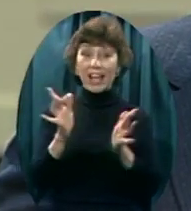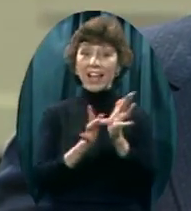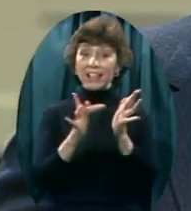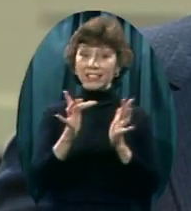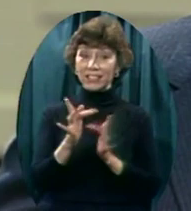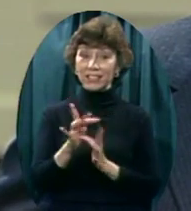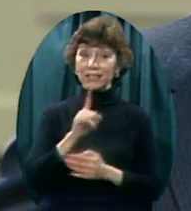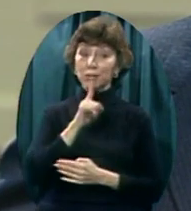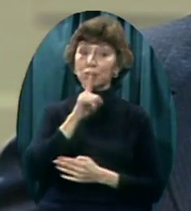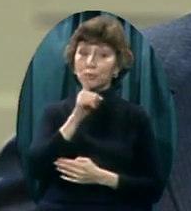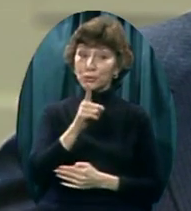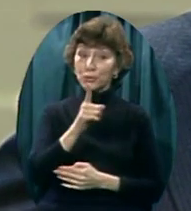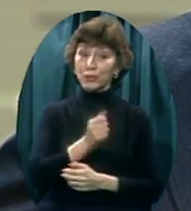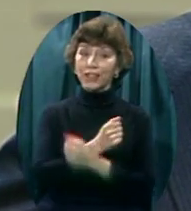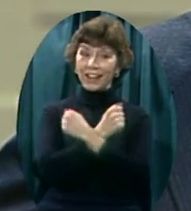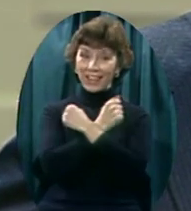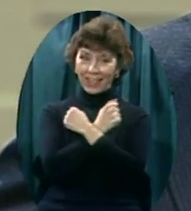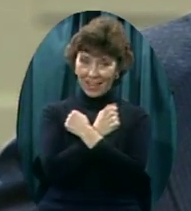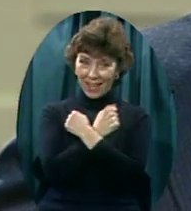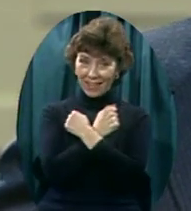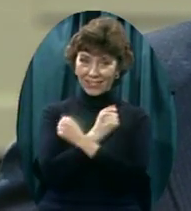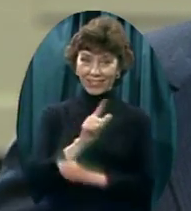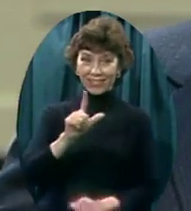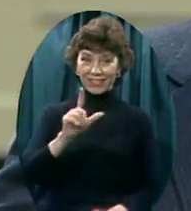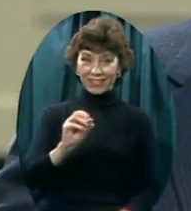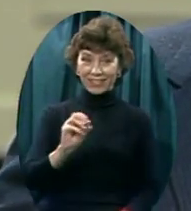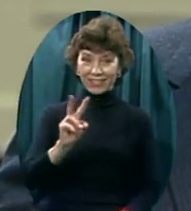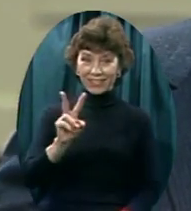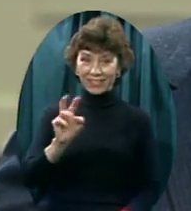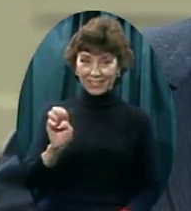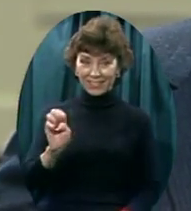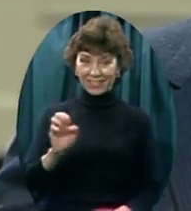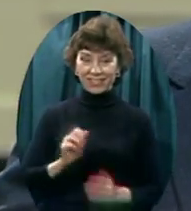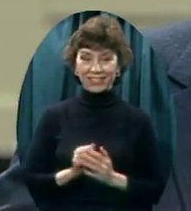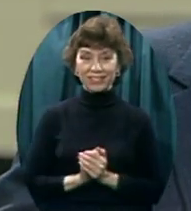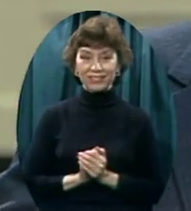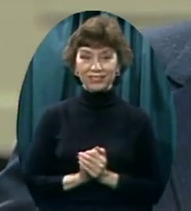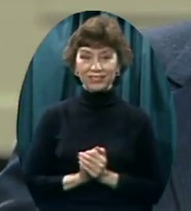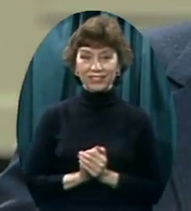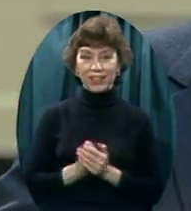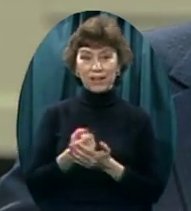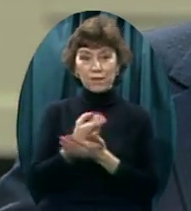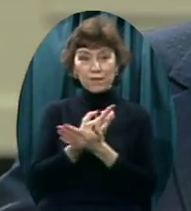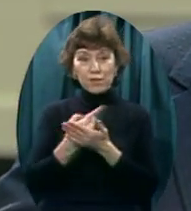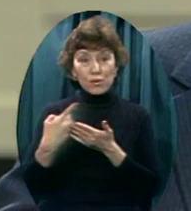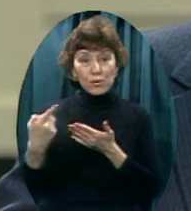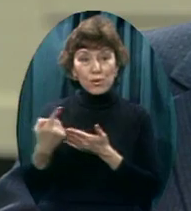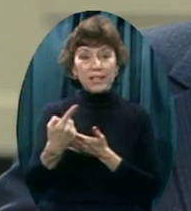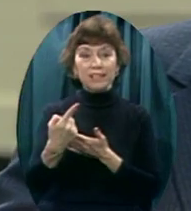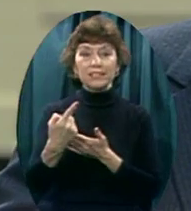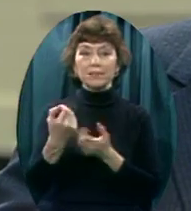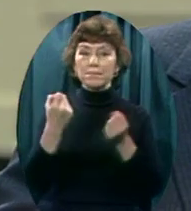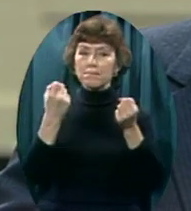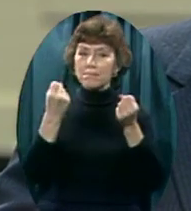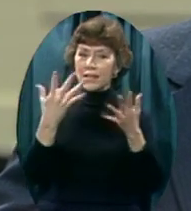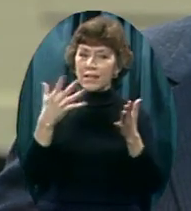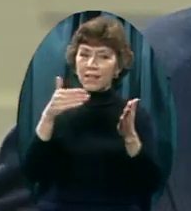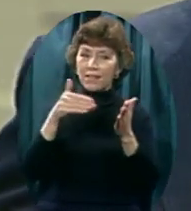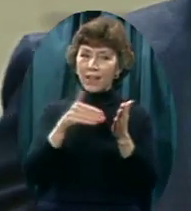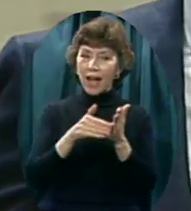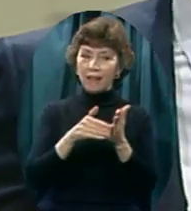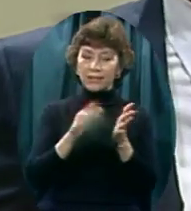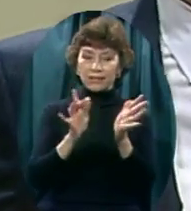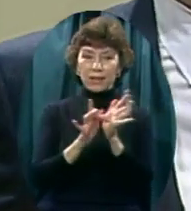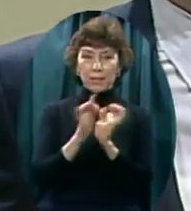In just a few weeks now, thousands of Bible-believing Christians will